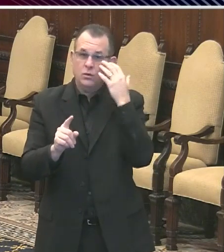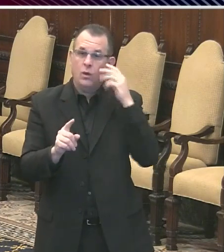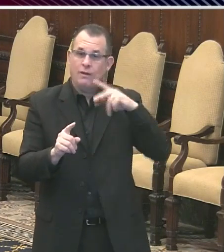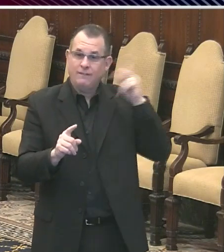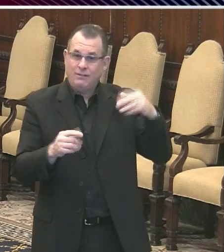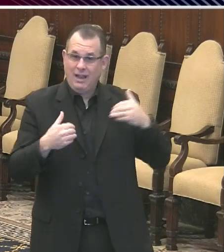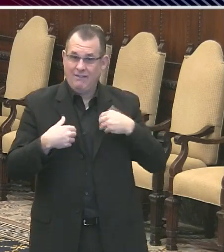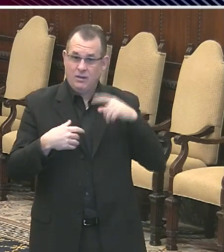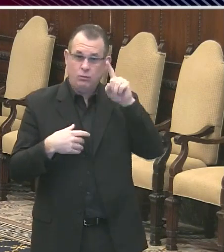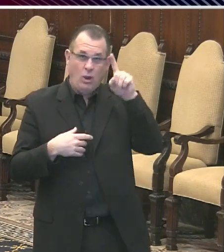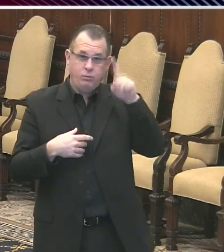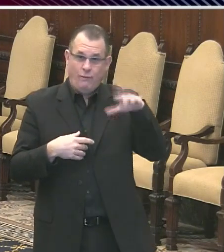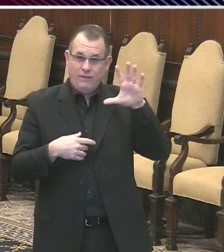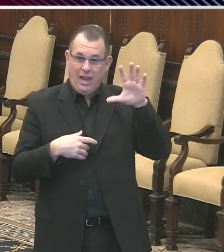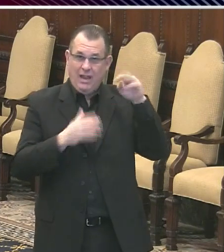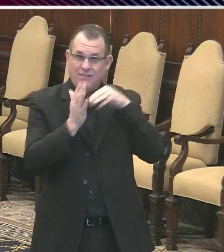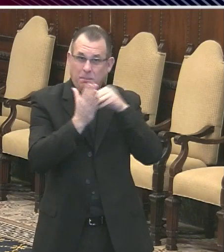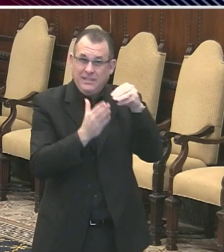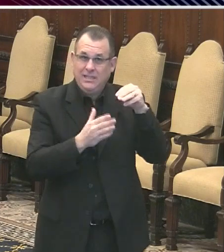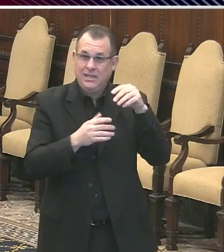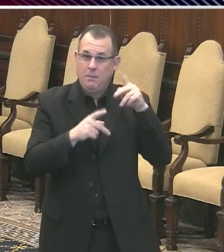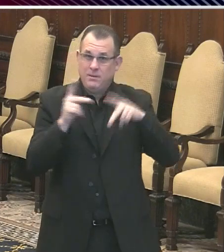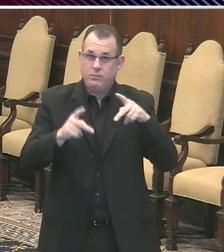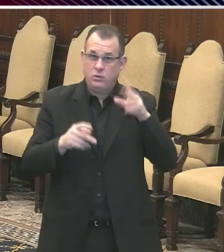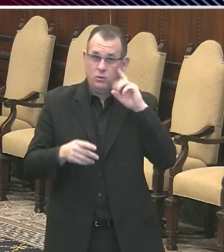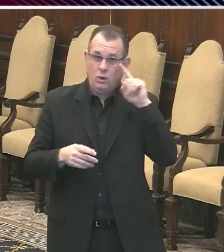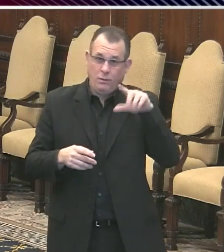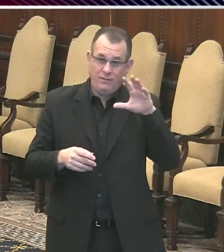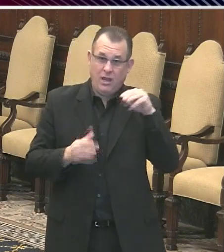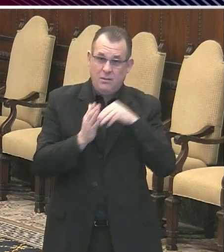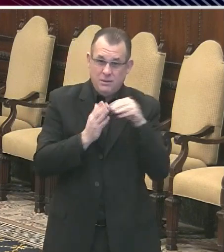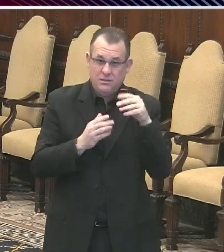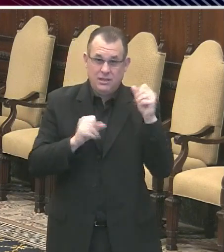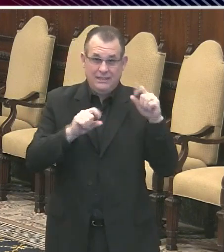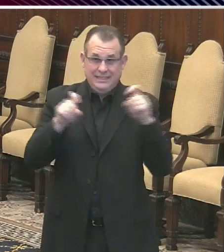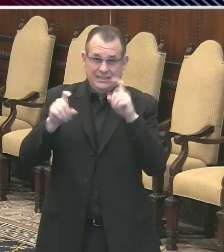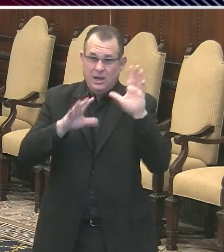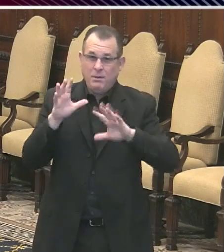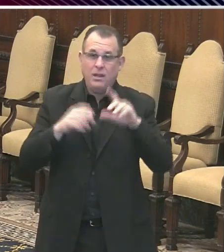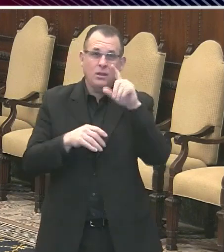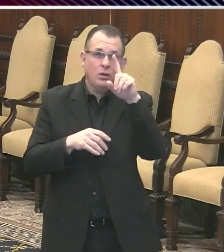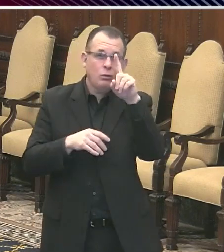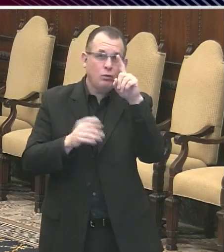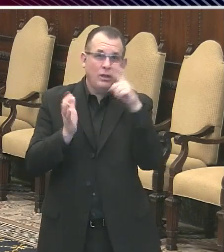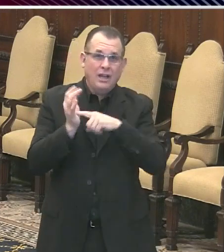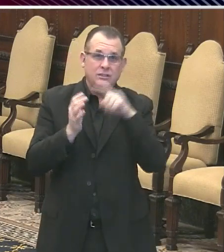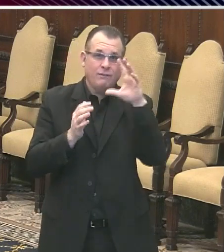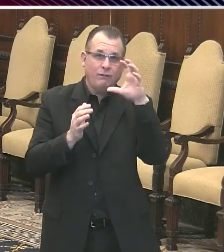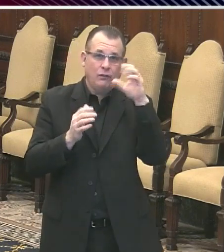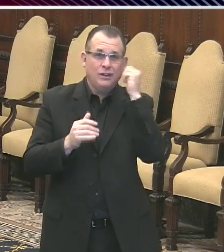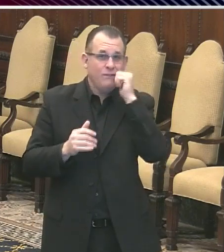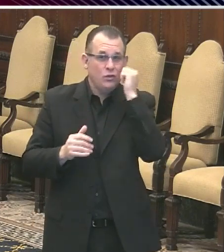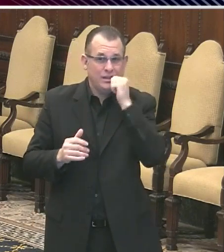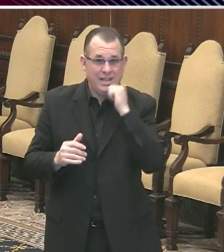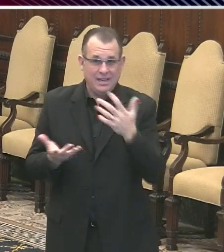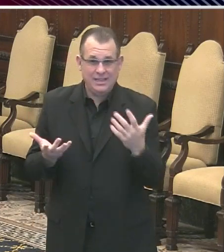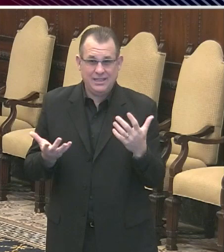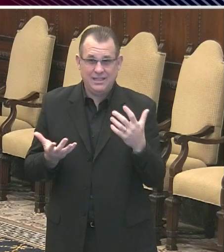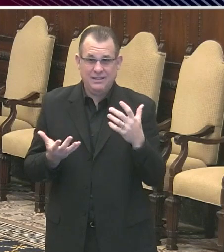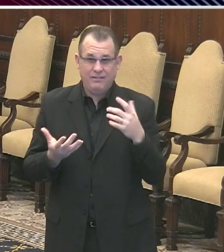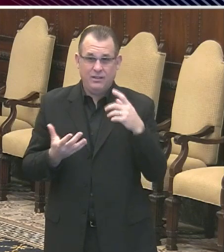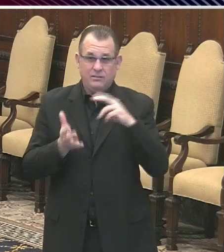people. We have the ability right now to test about 1,500 people per day, which means we test about 1 in 1,000 people every day.